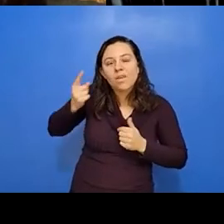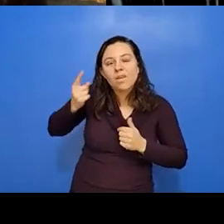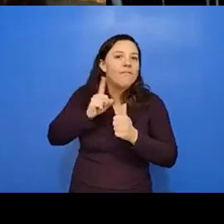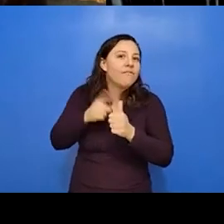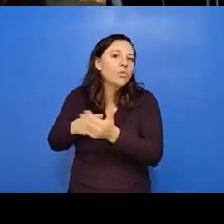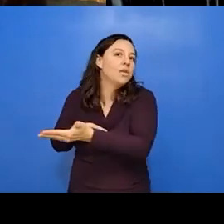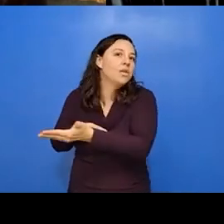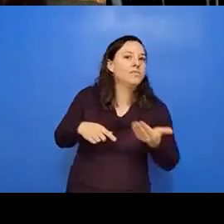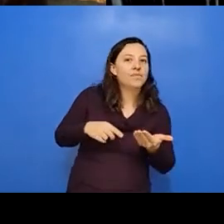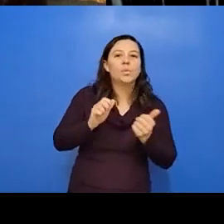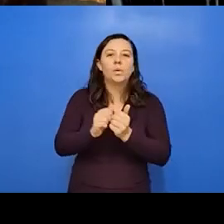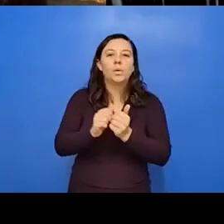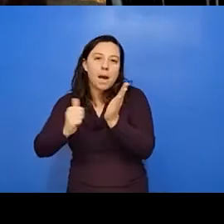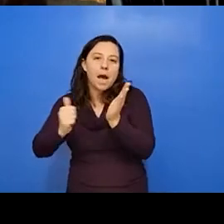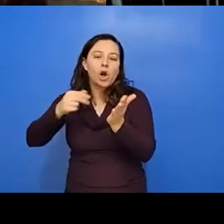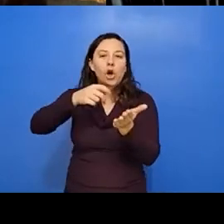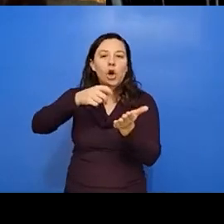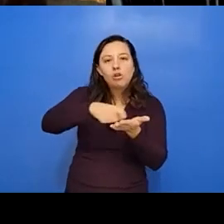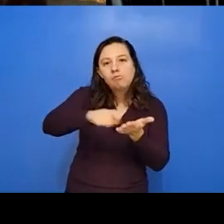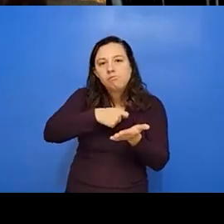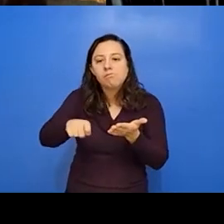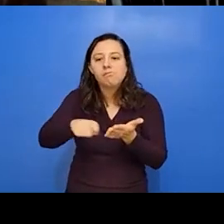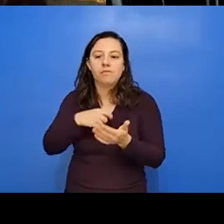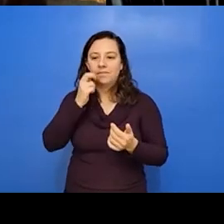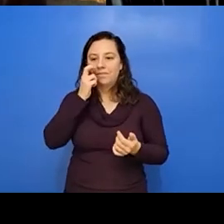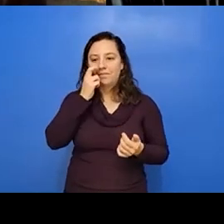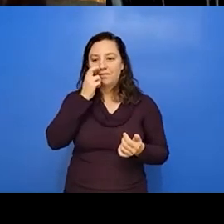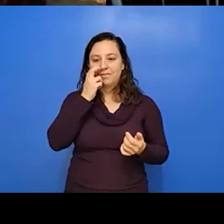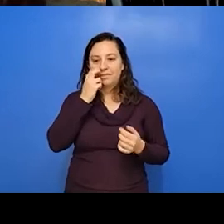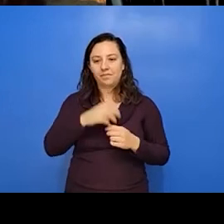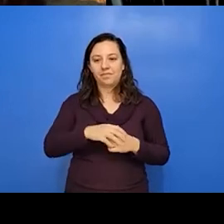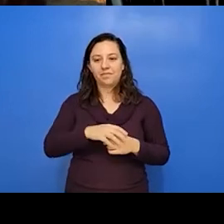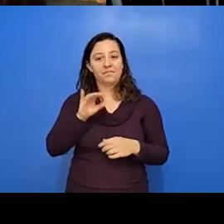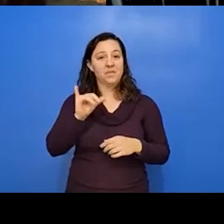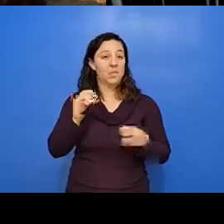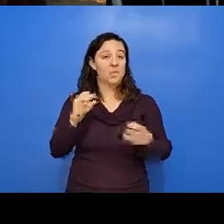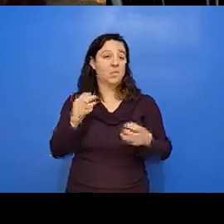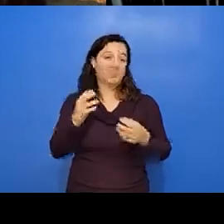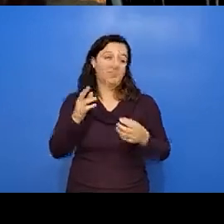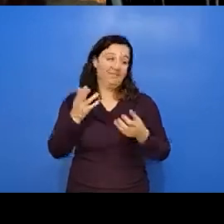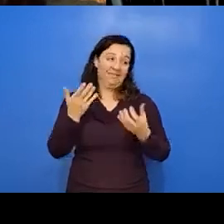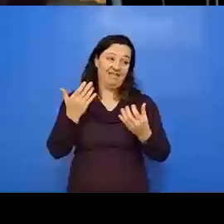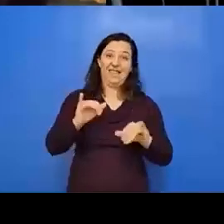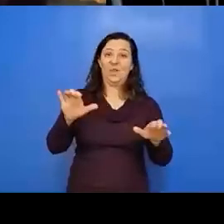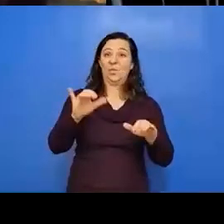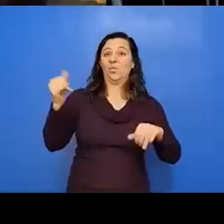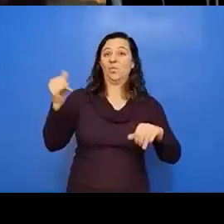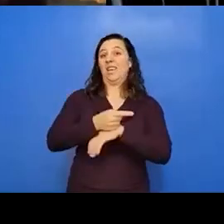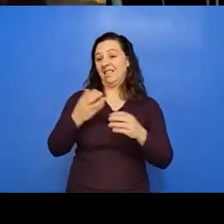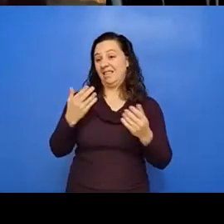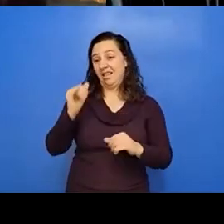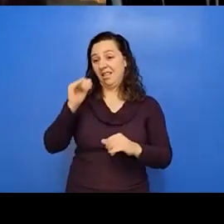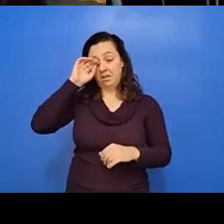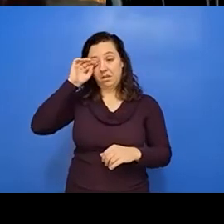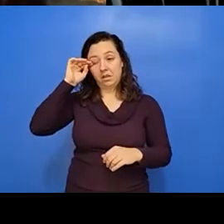stove and butter and, and eat. And, you know, those are things that we still do today. But, uh, yeah, she wrote